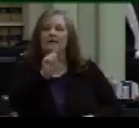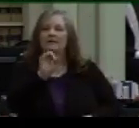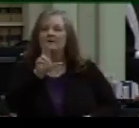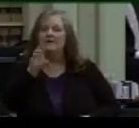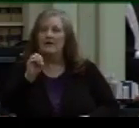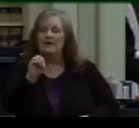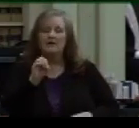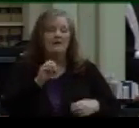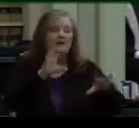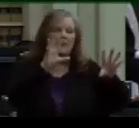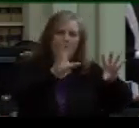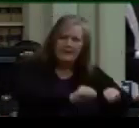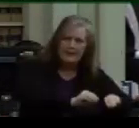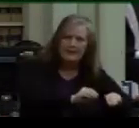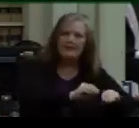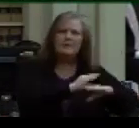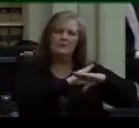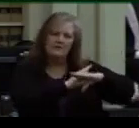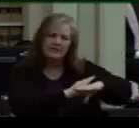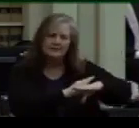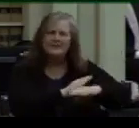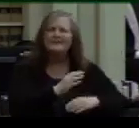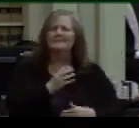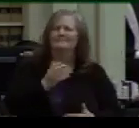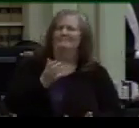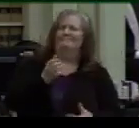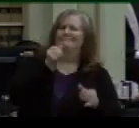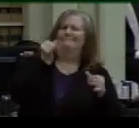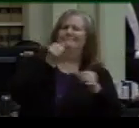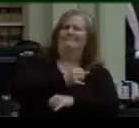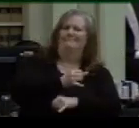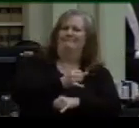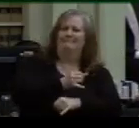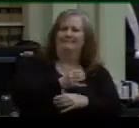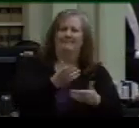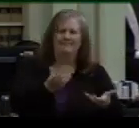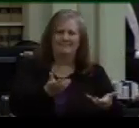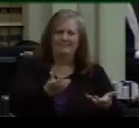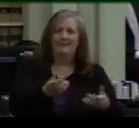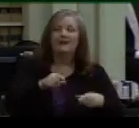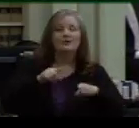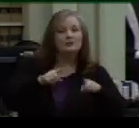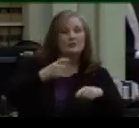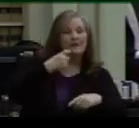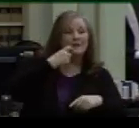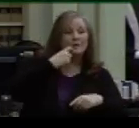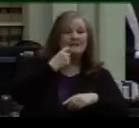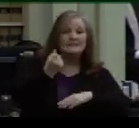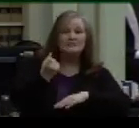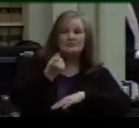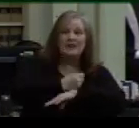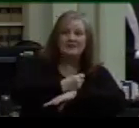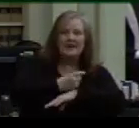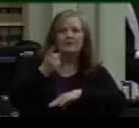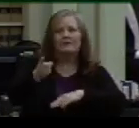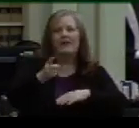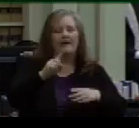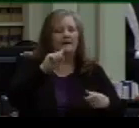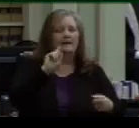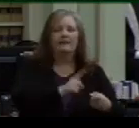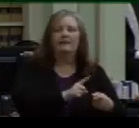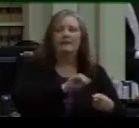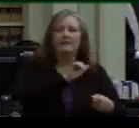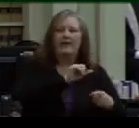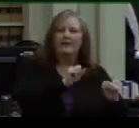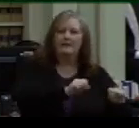suppression work. Work, by the way, ironically, that was curtailed during the recent shutdown. Another third